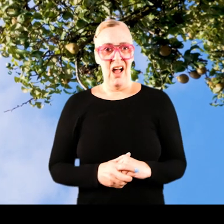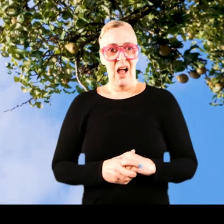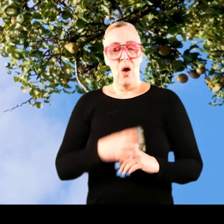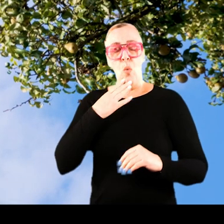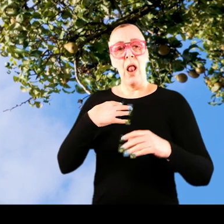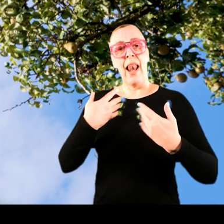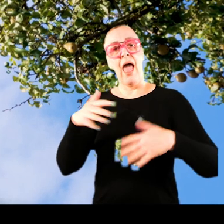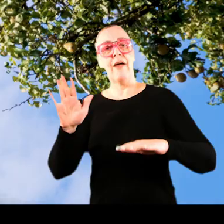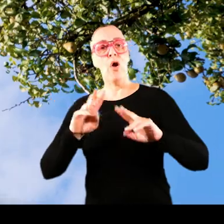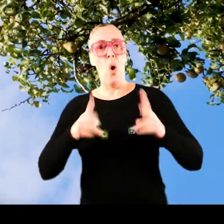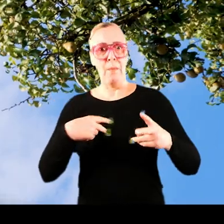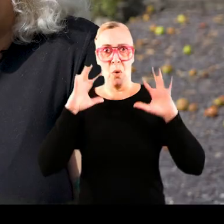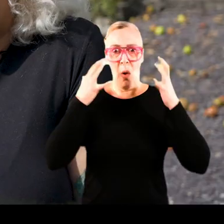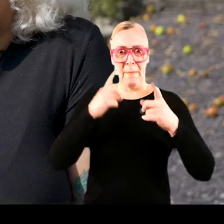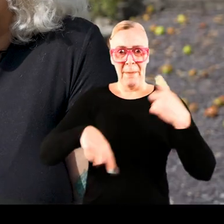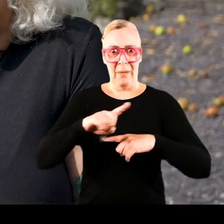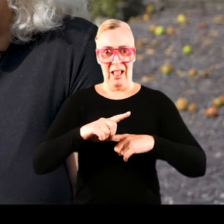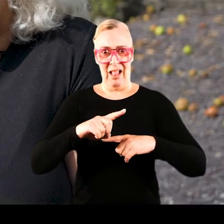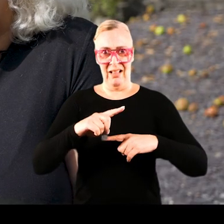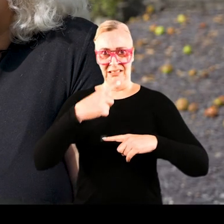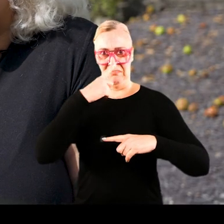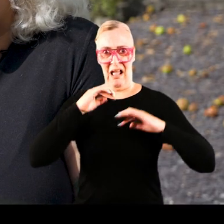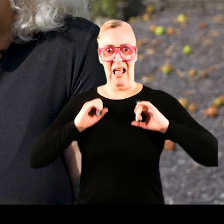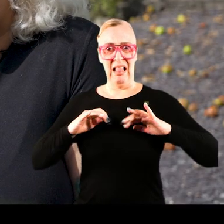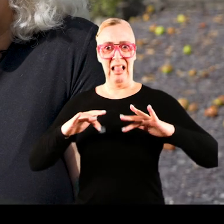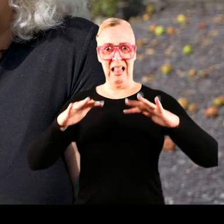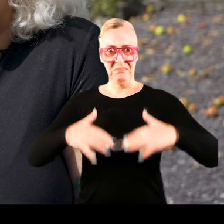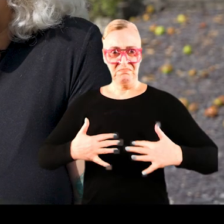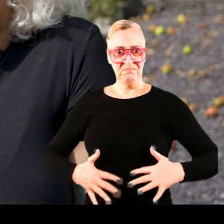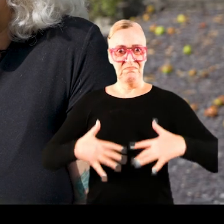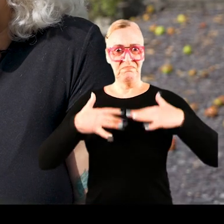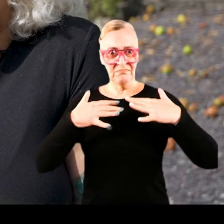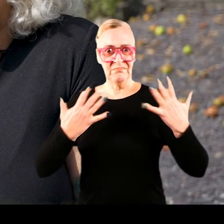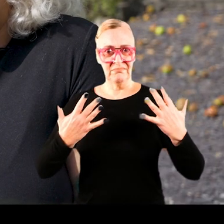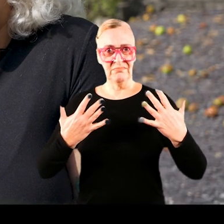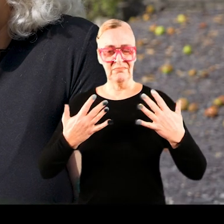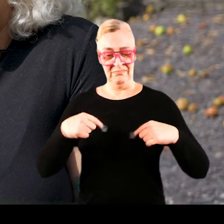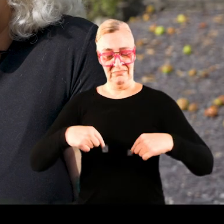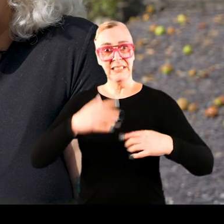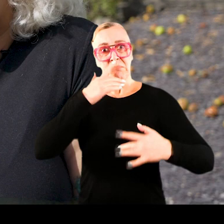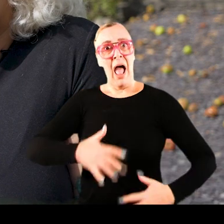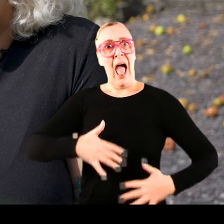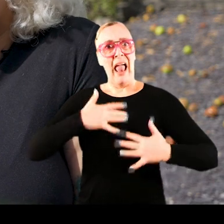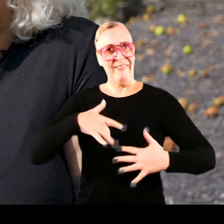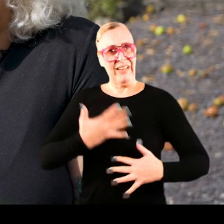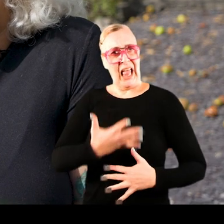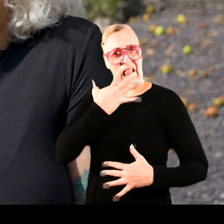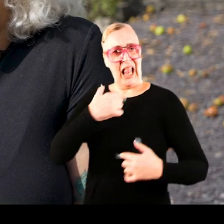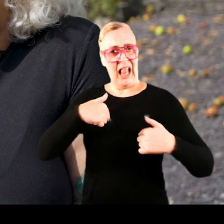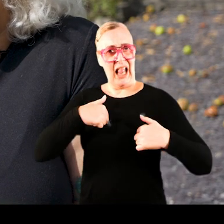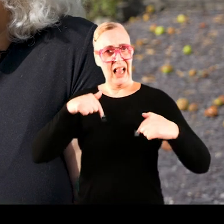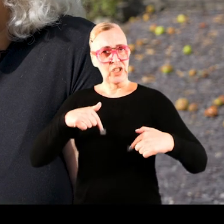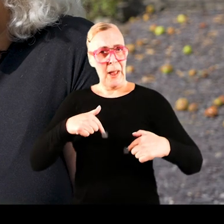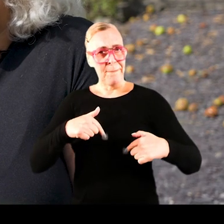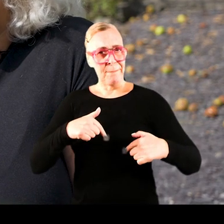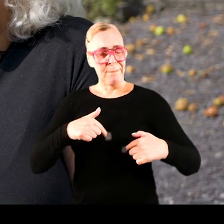Until I left home every period I spent worrying that people would smell me and that was the shame